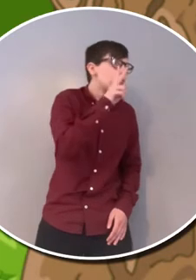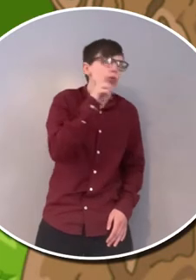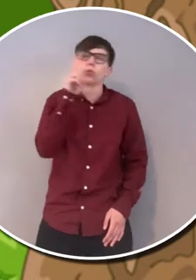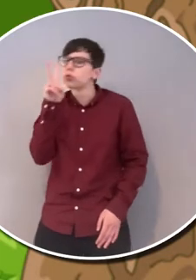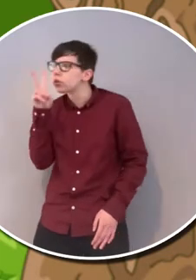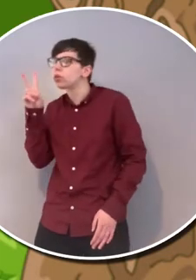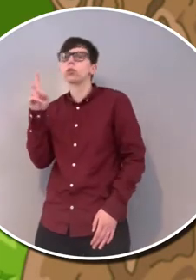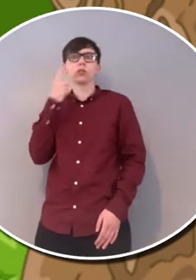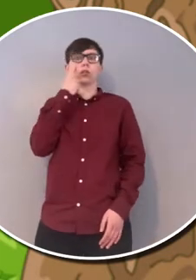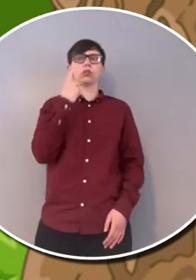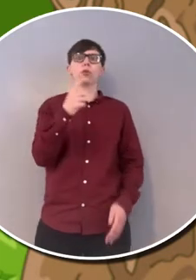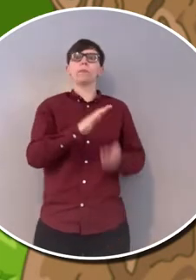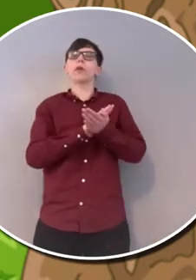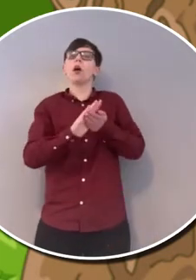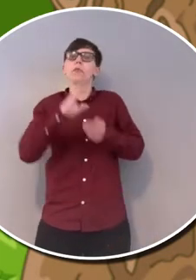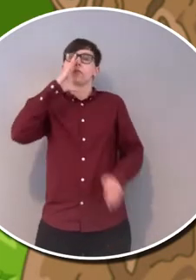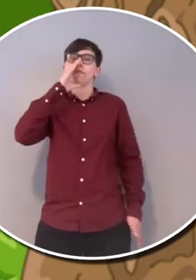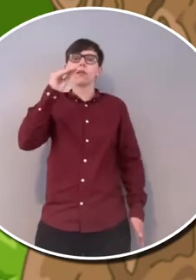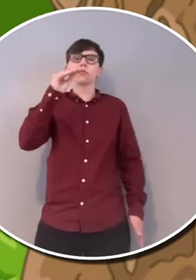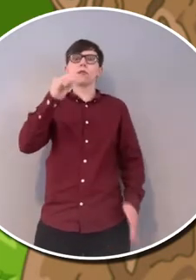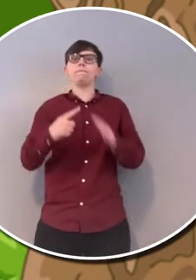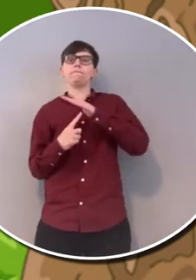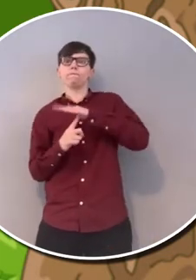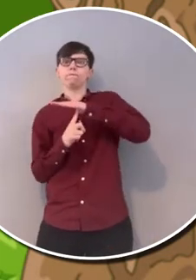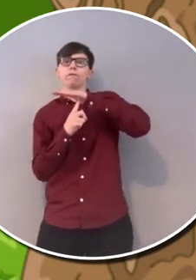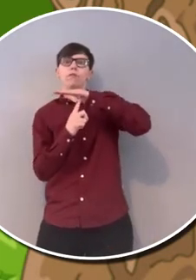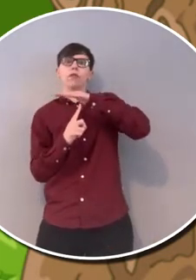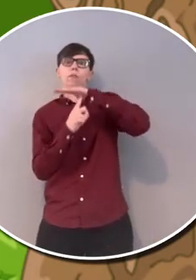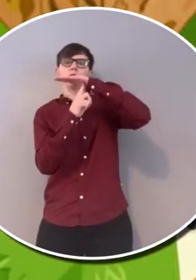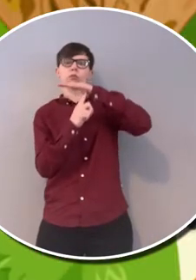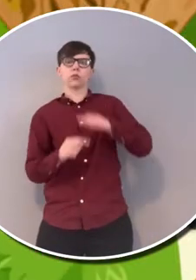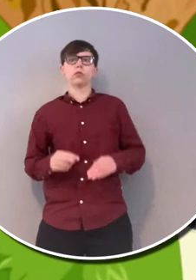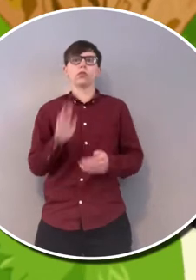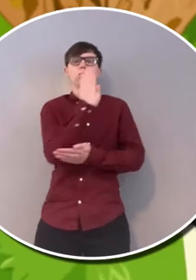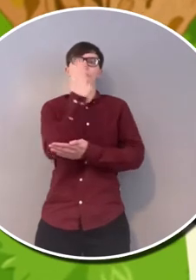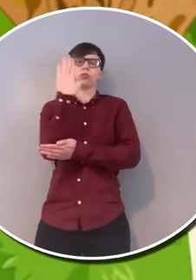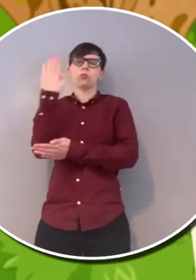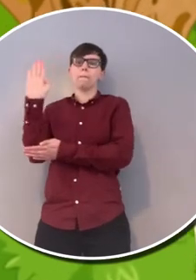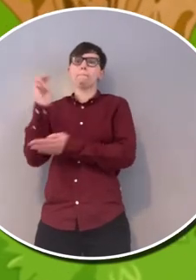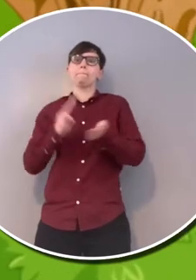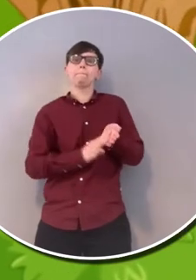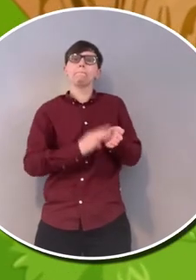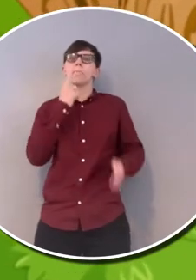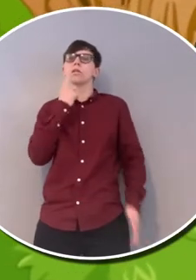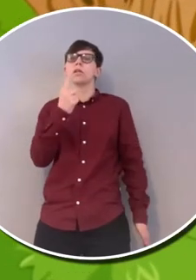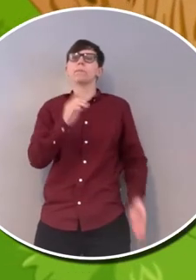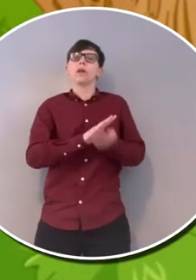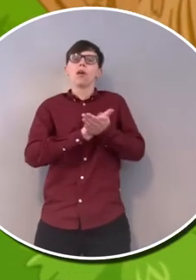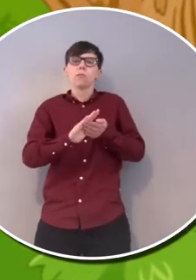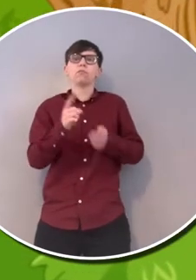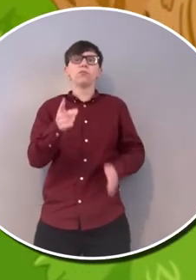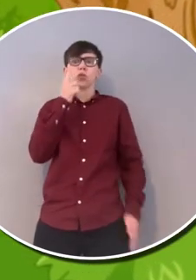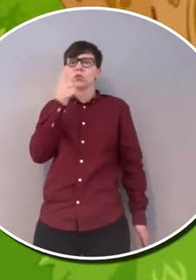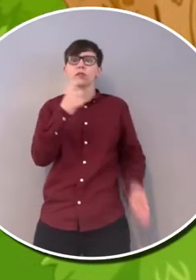met Herbert the fox, who was very important in the wood. And Maggie said, Herbert, have you